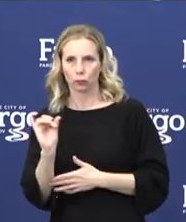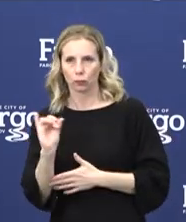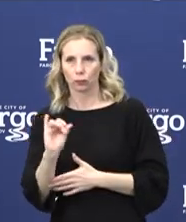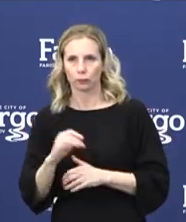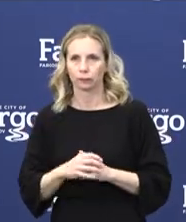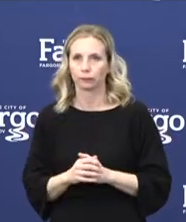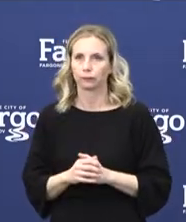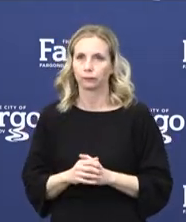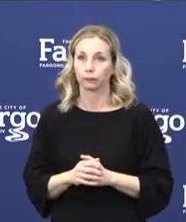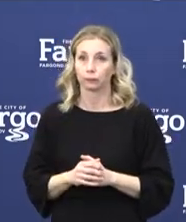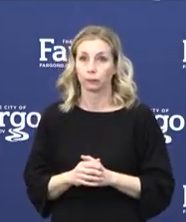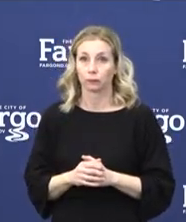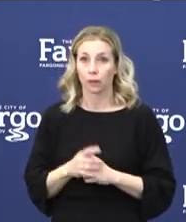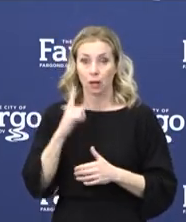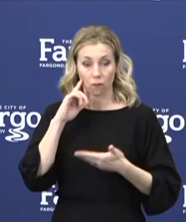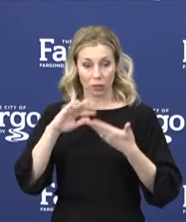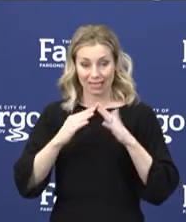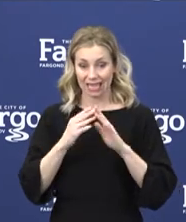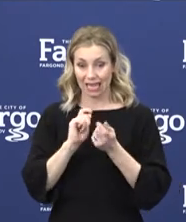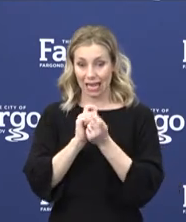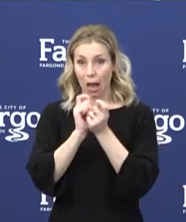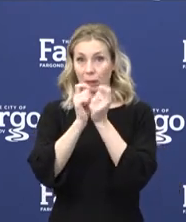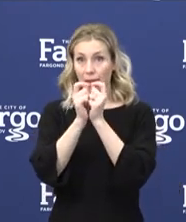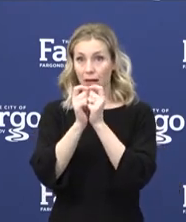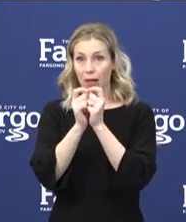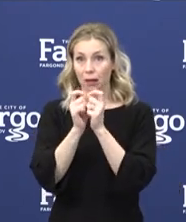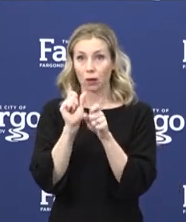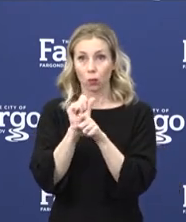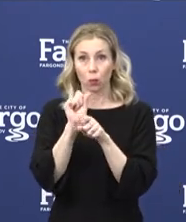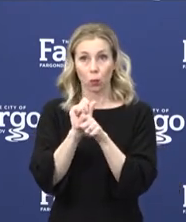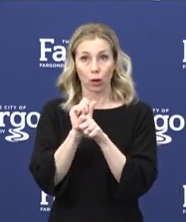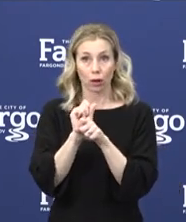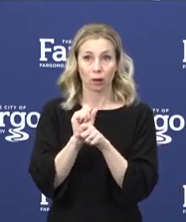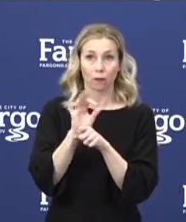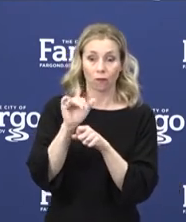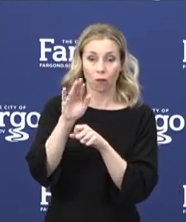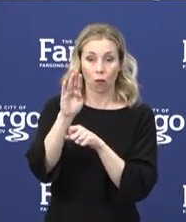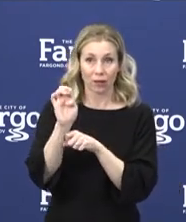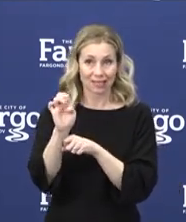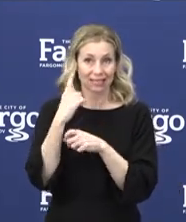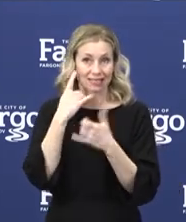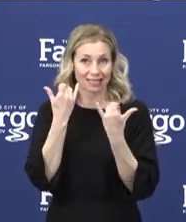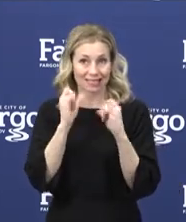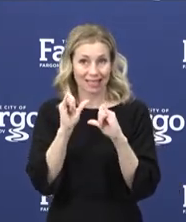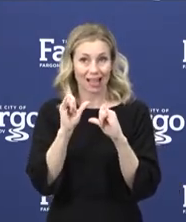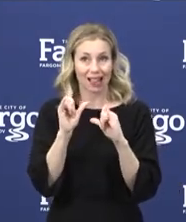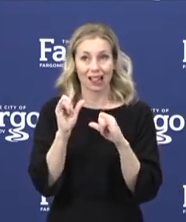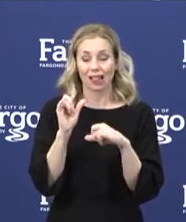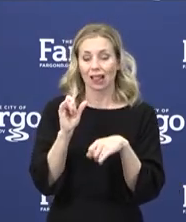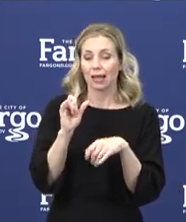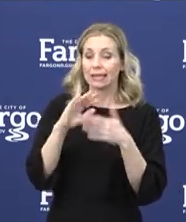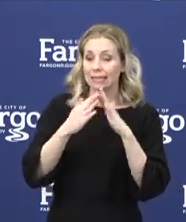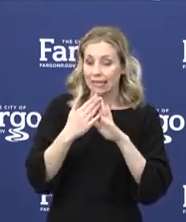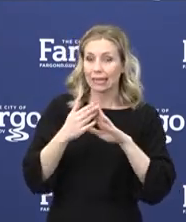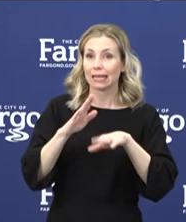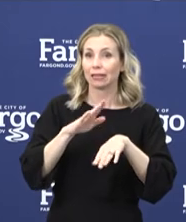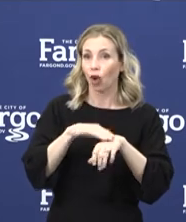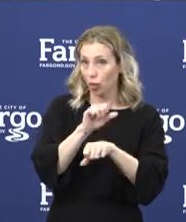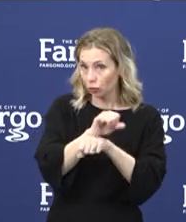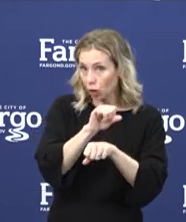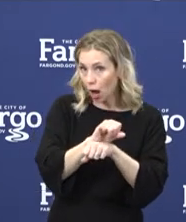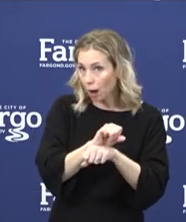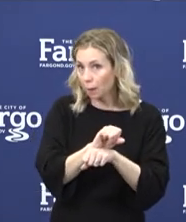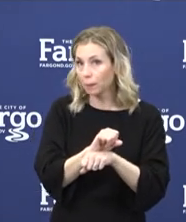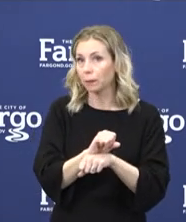As far as the city update goes, our workforce remains on the job as far as our city staff. We